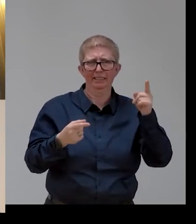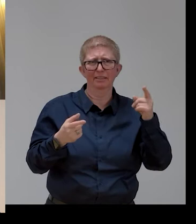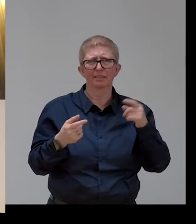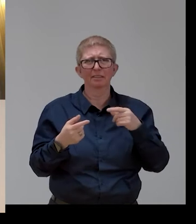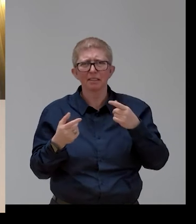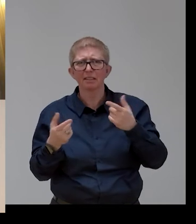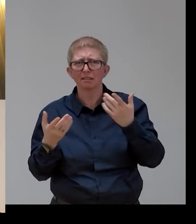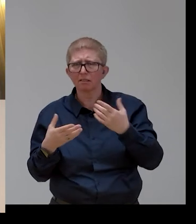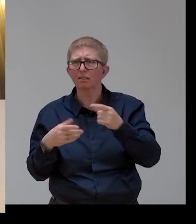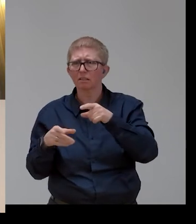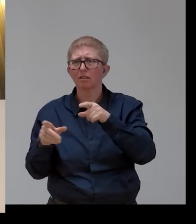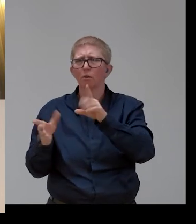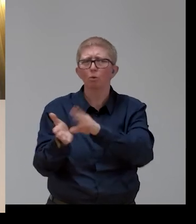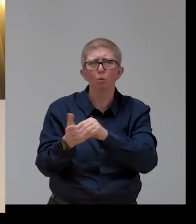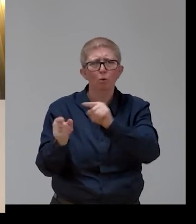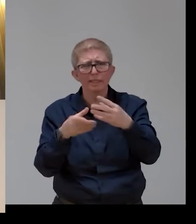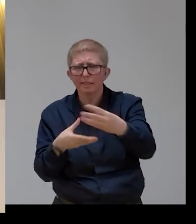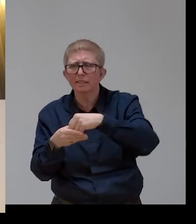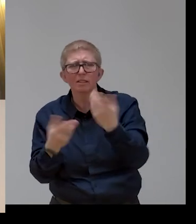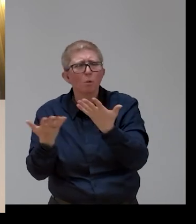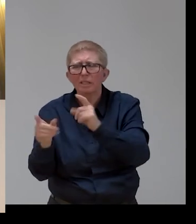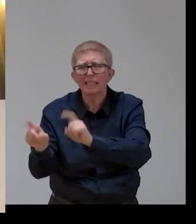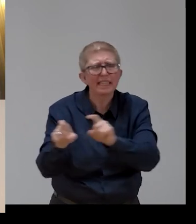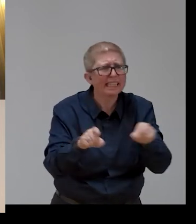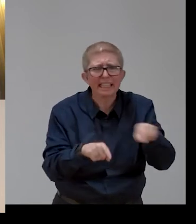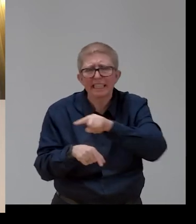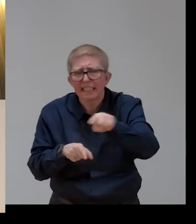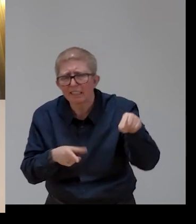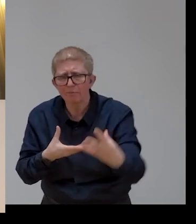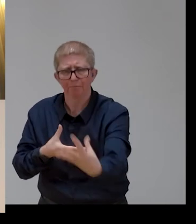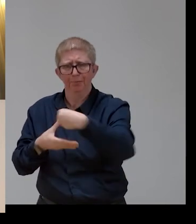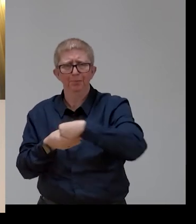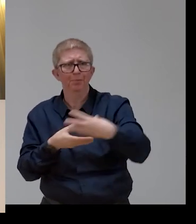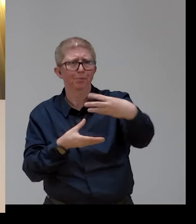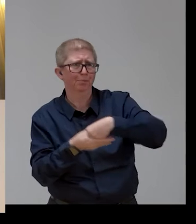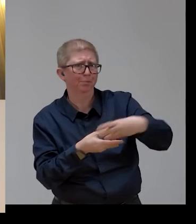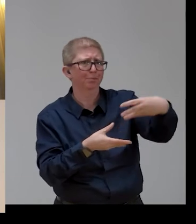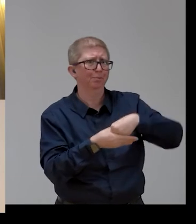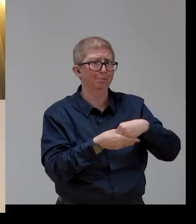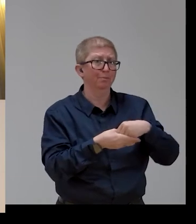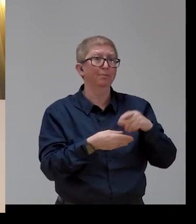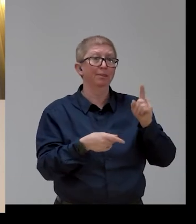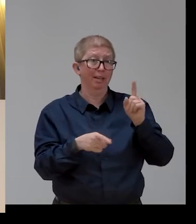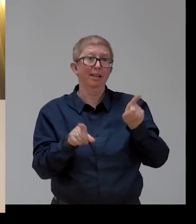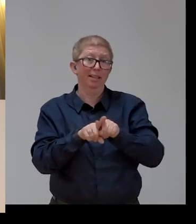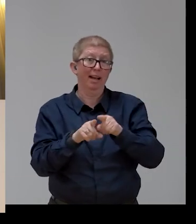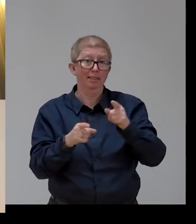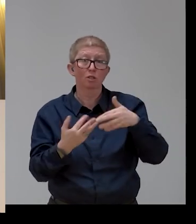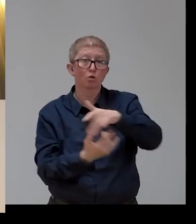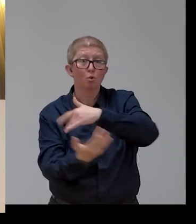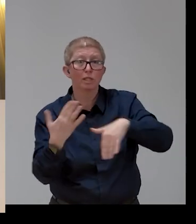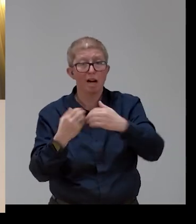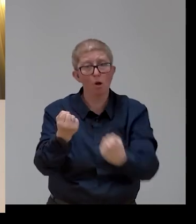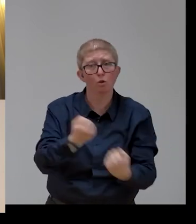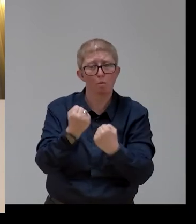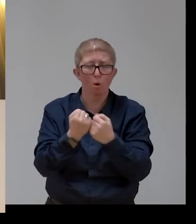in need of this kind of social support. In my view, it would be extremely